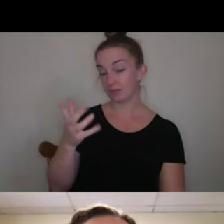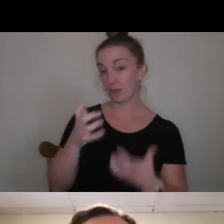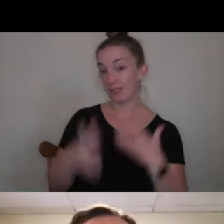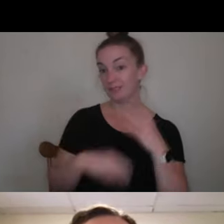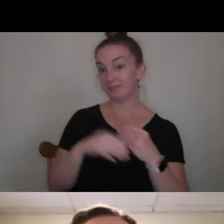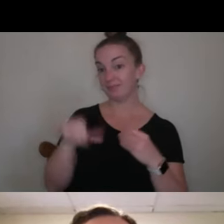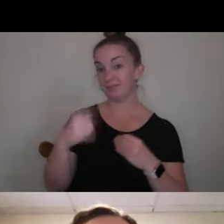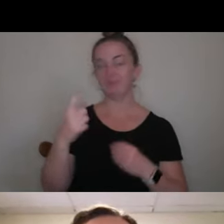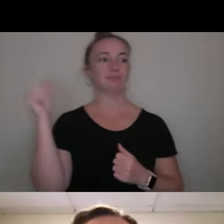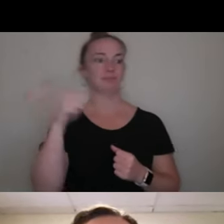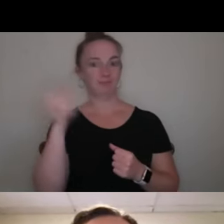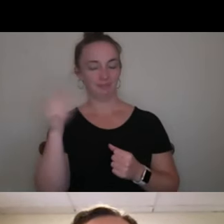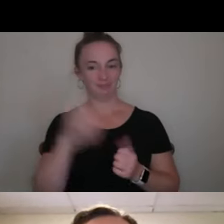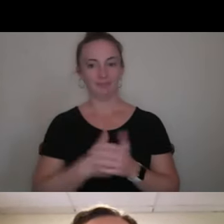that one.